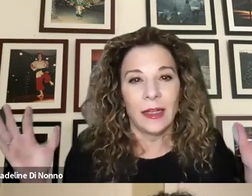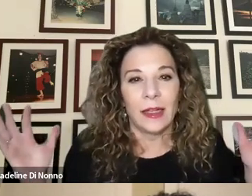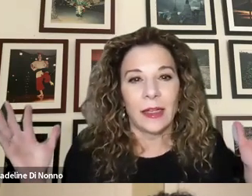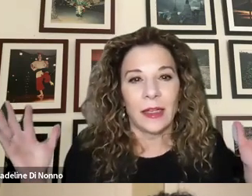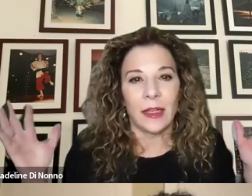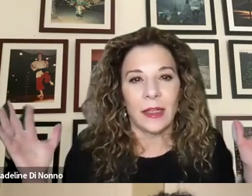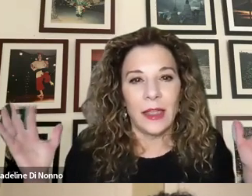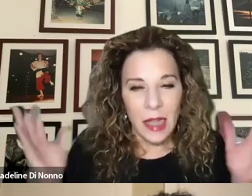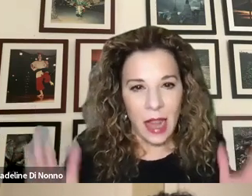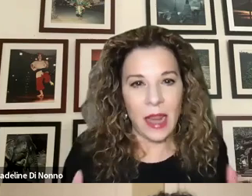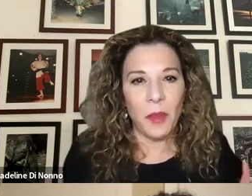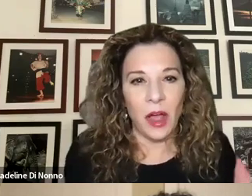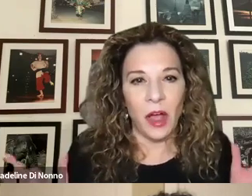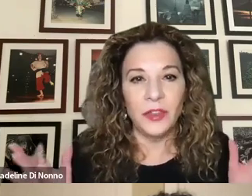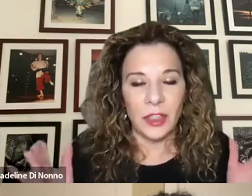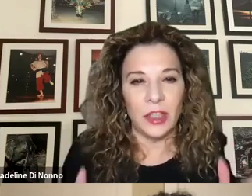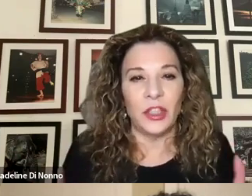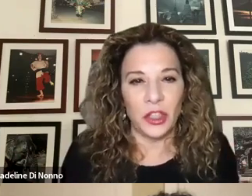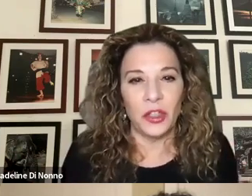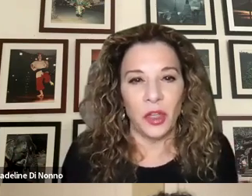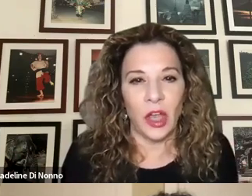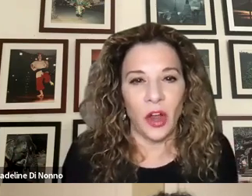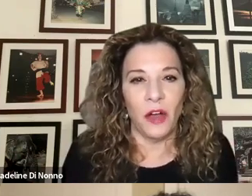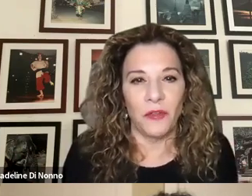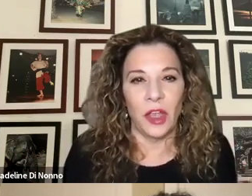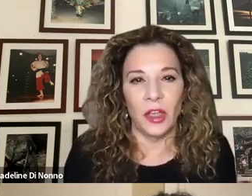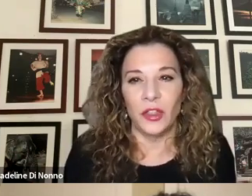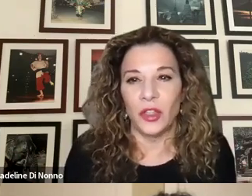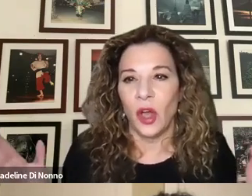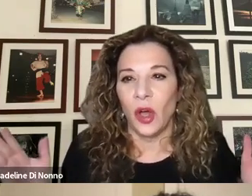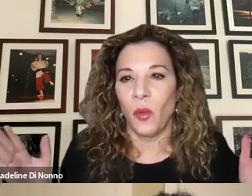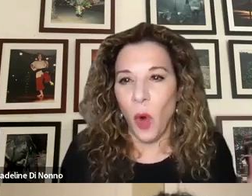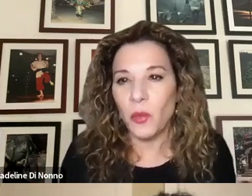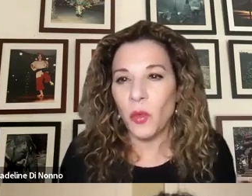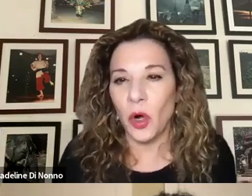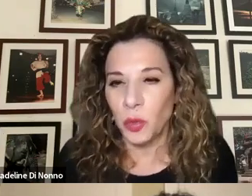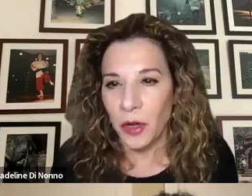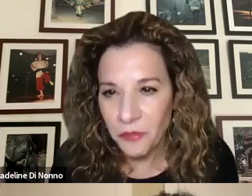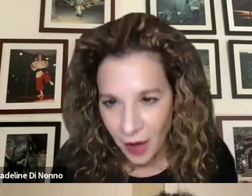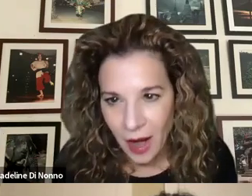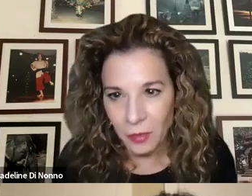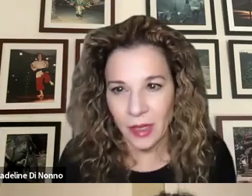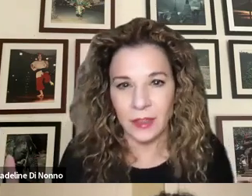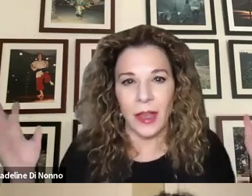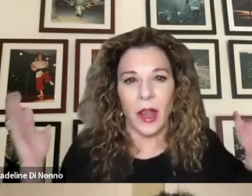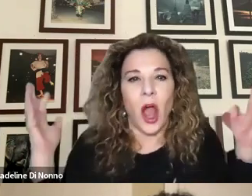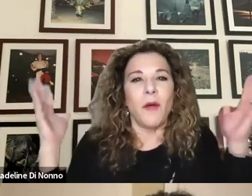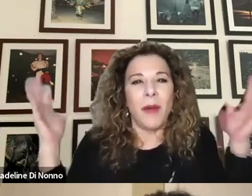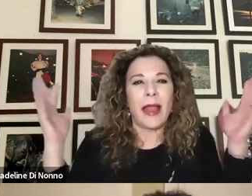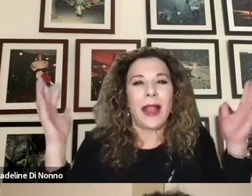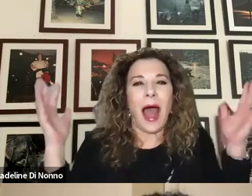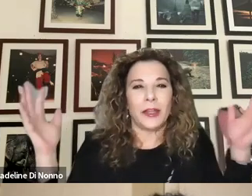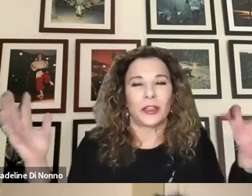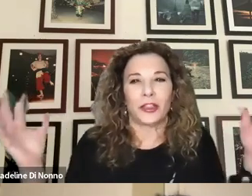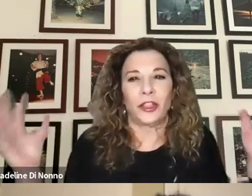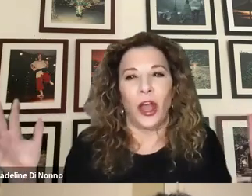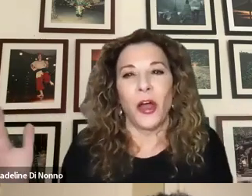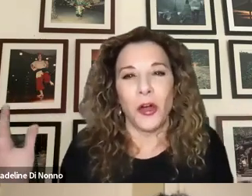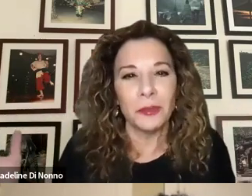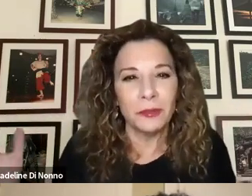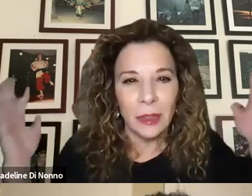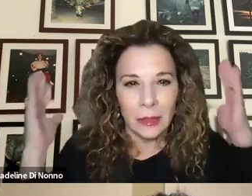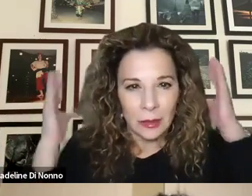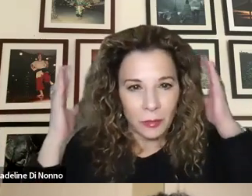the name of season two, the kickoff is One World, One Family. It's like, oh, my God, you're